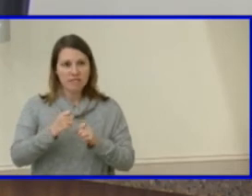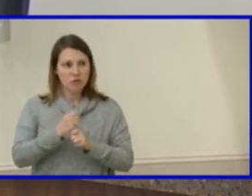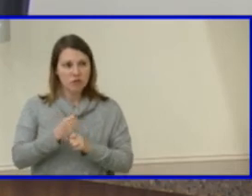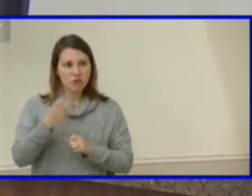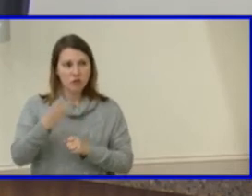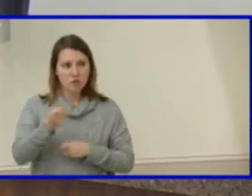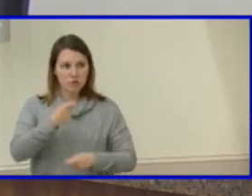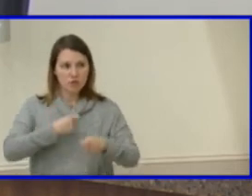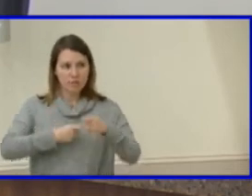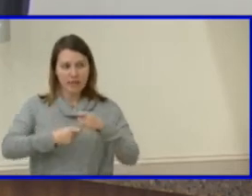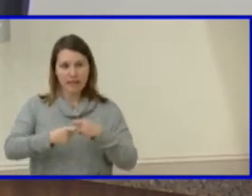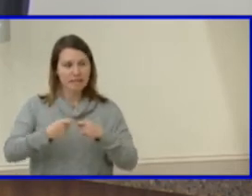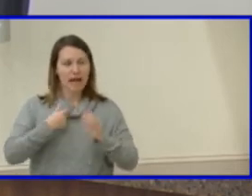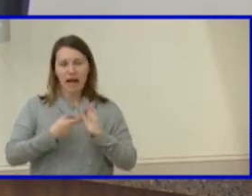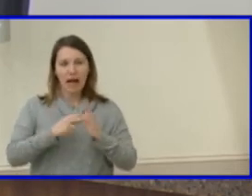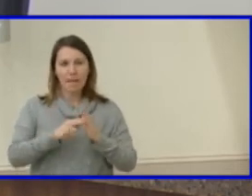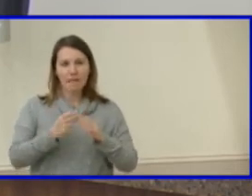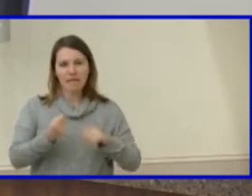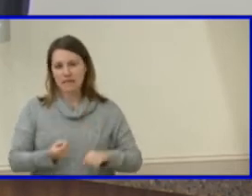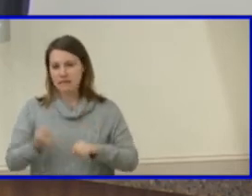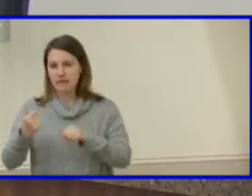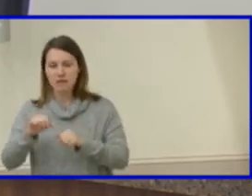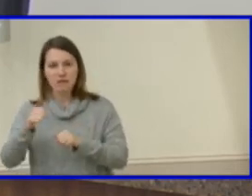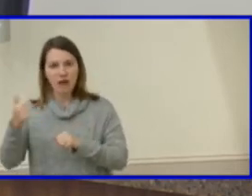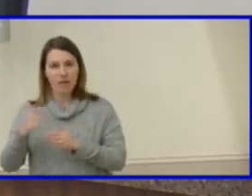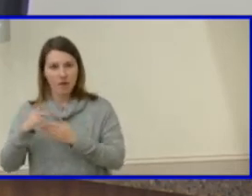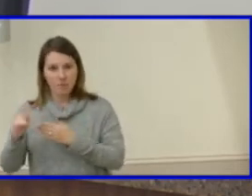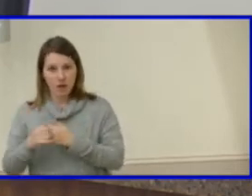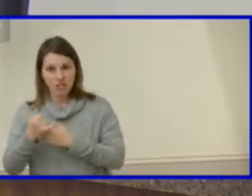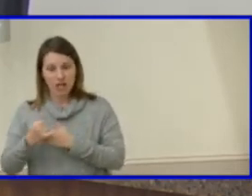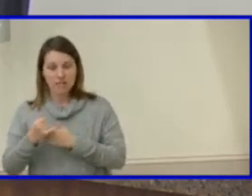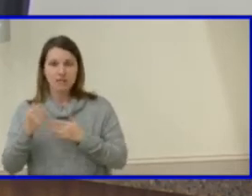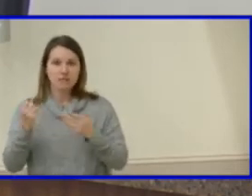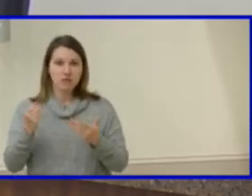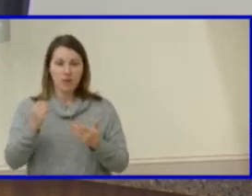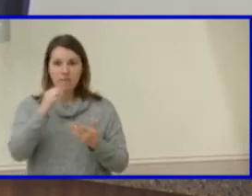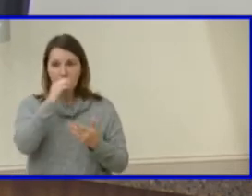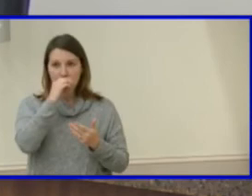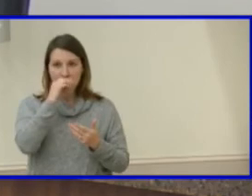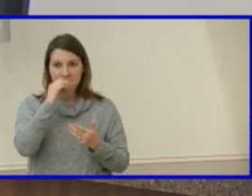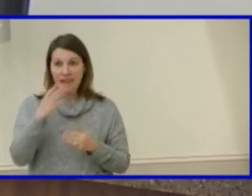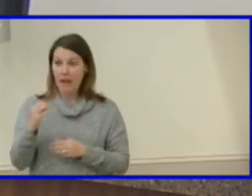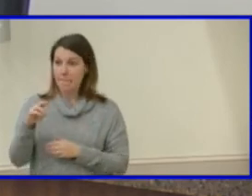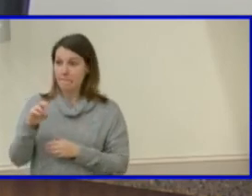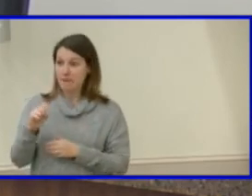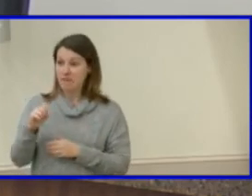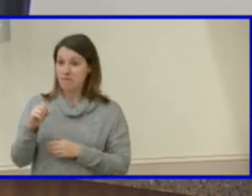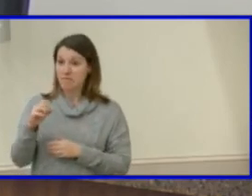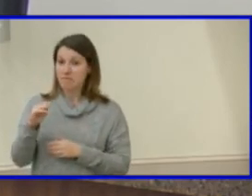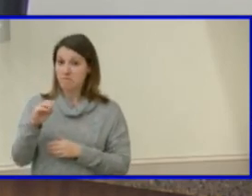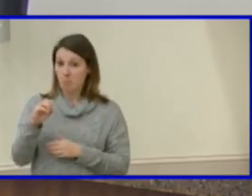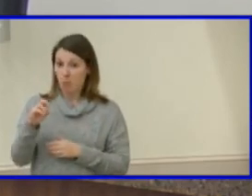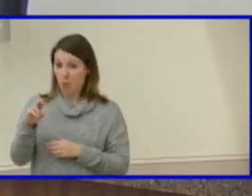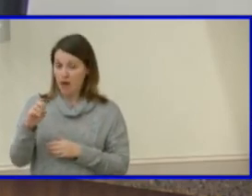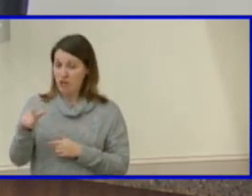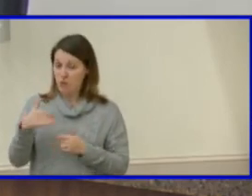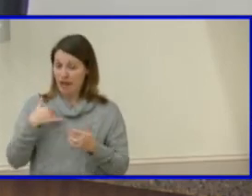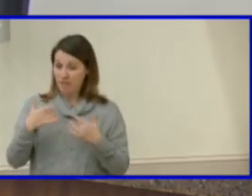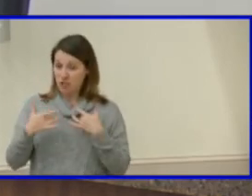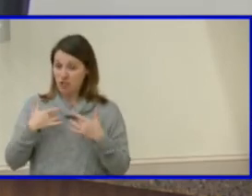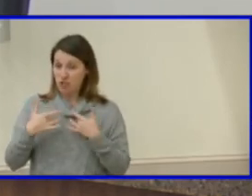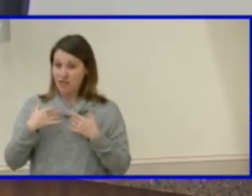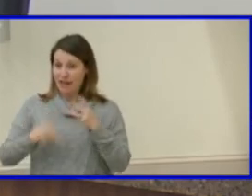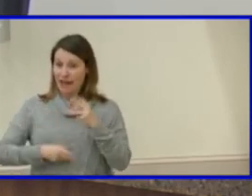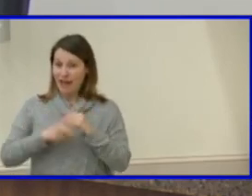it with uh i mean to move any of the other projects those would stay intact uh miss moore do you have any concern that adding that addition